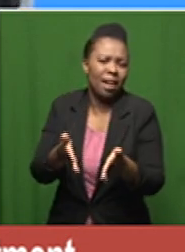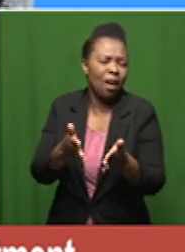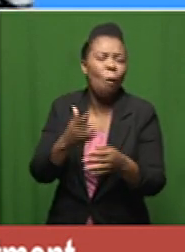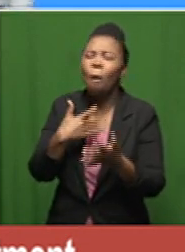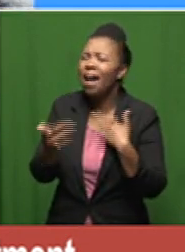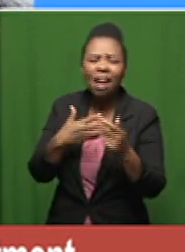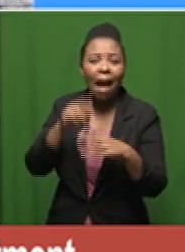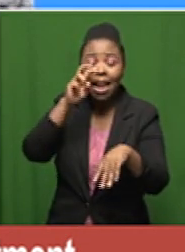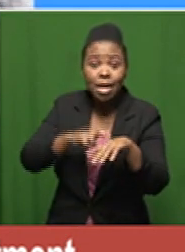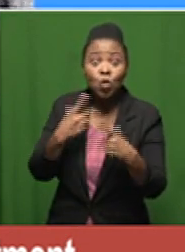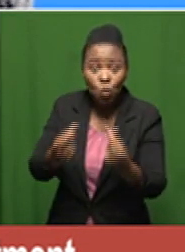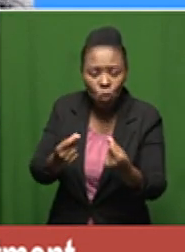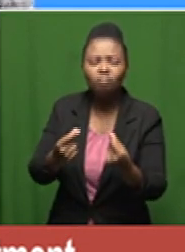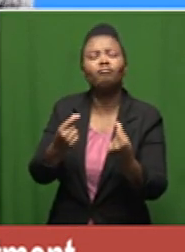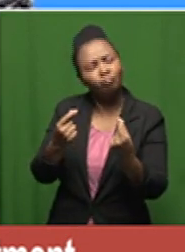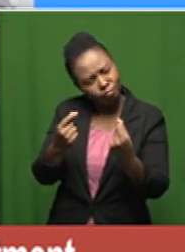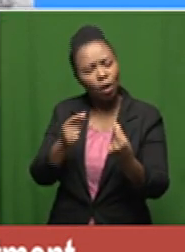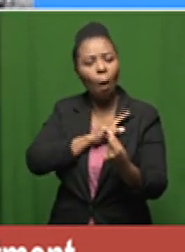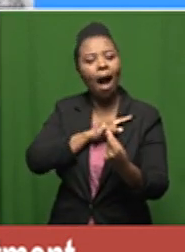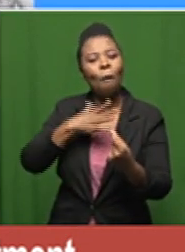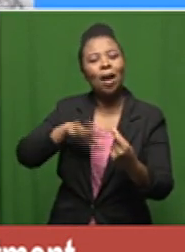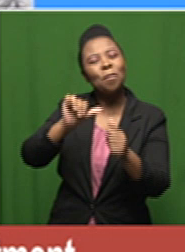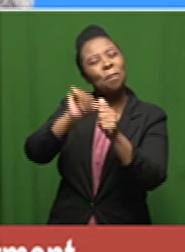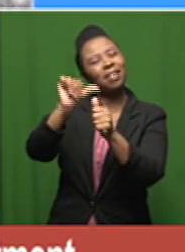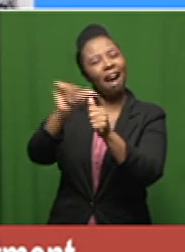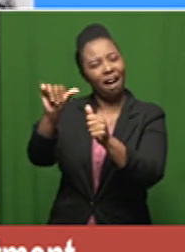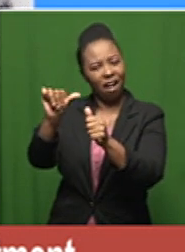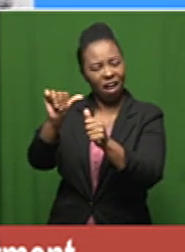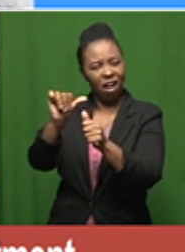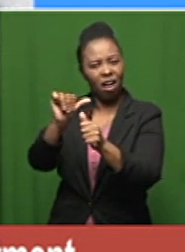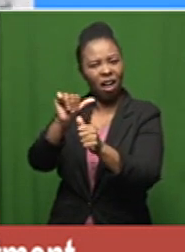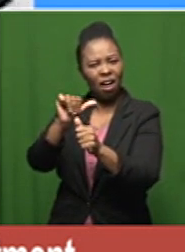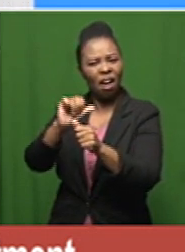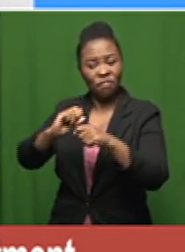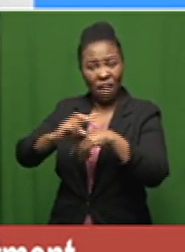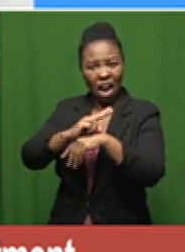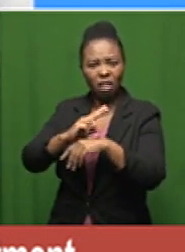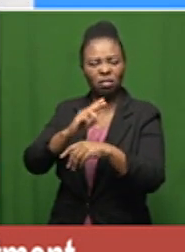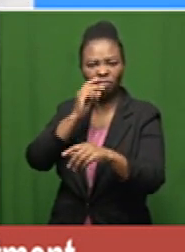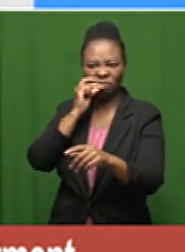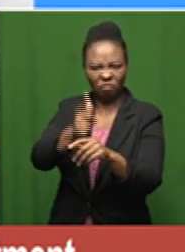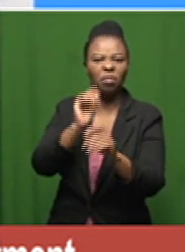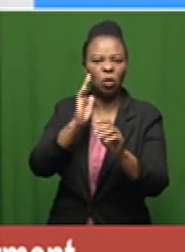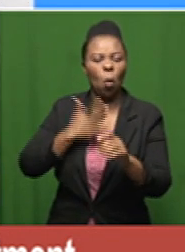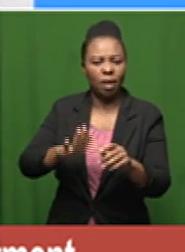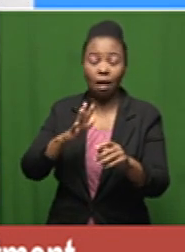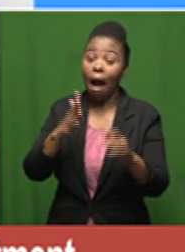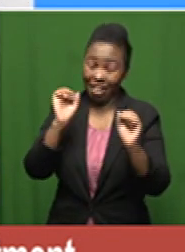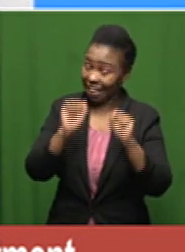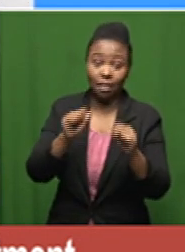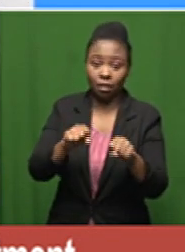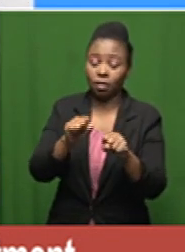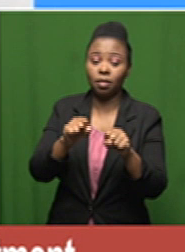to take in order to get better and beat this virus absolutely i would take the vaccine